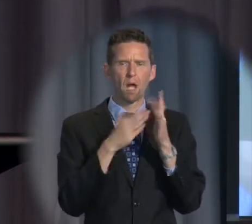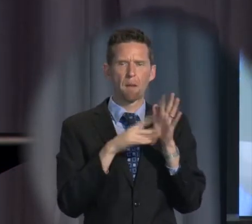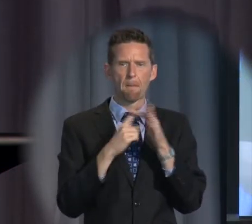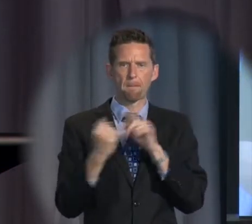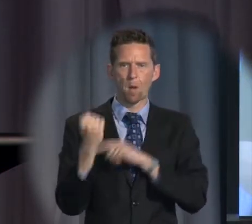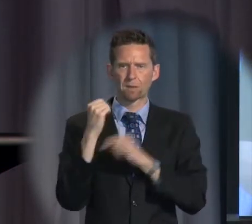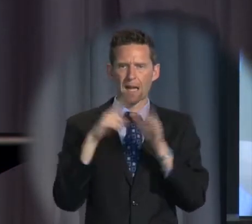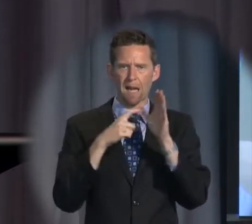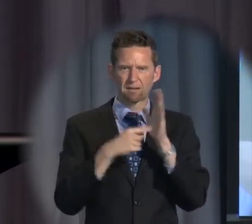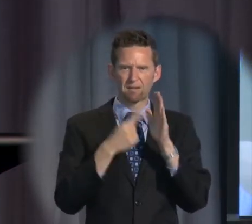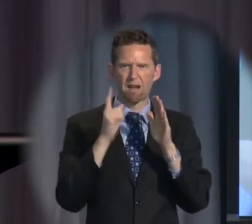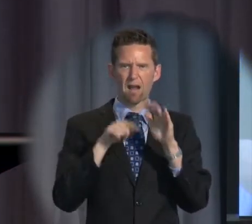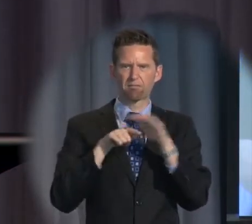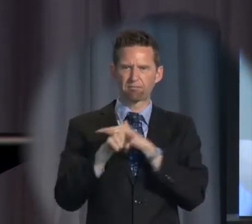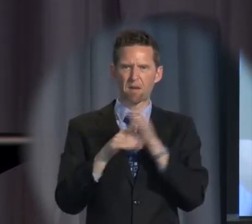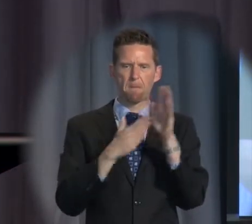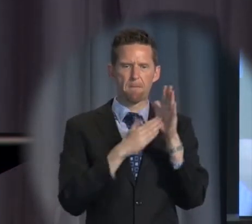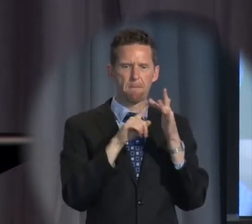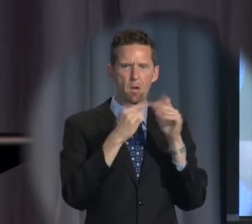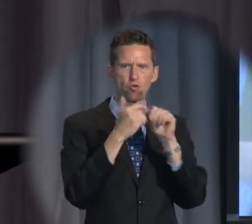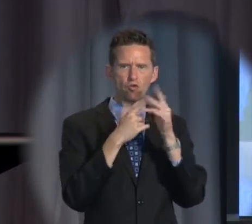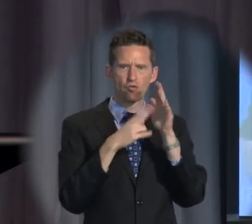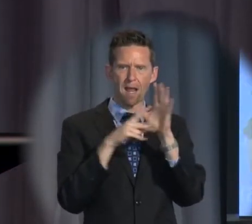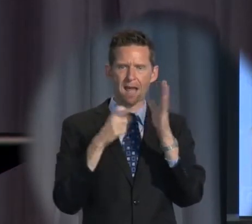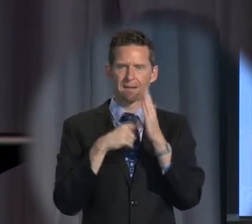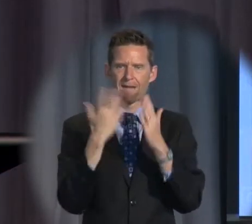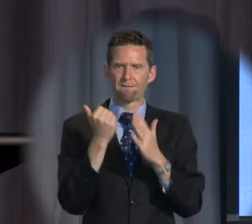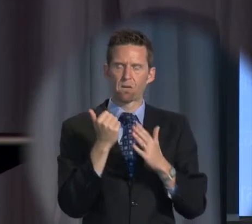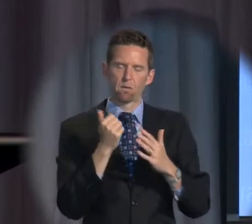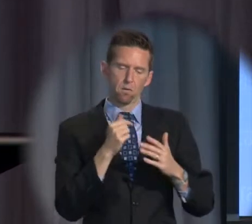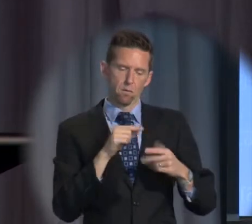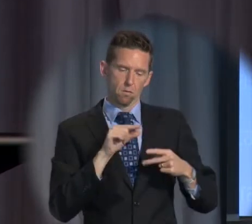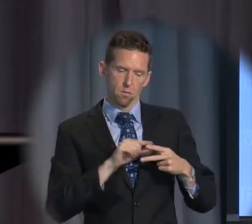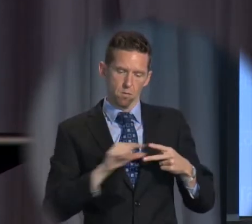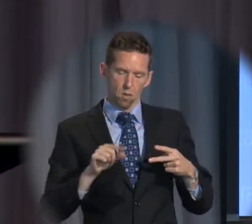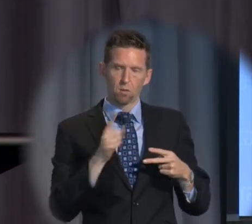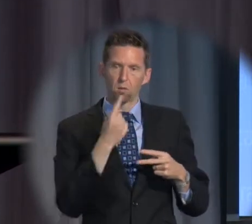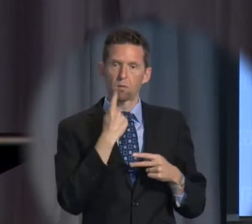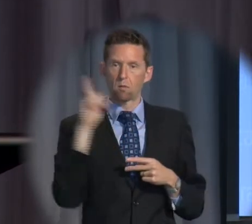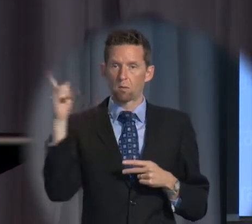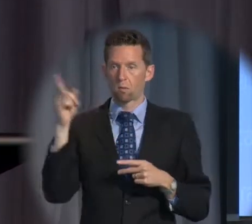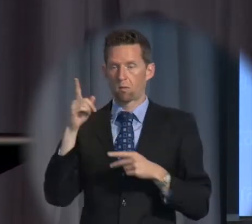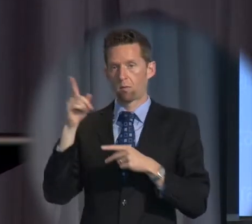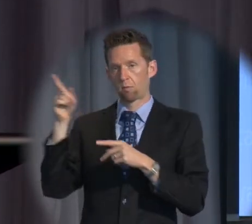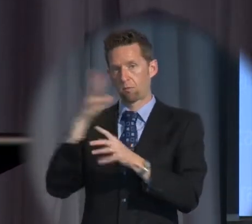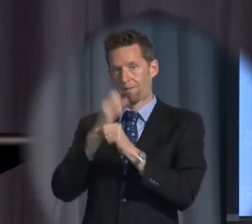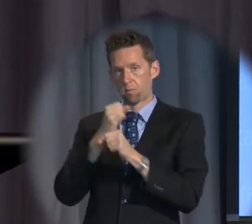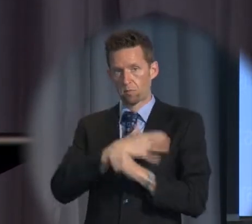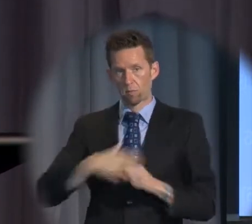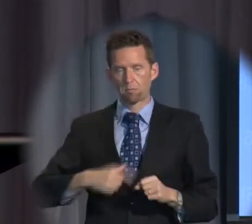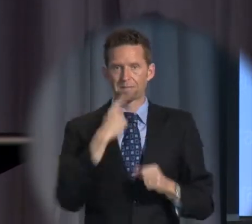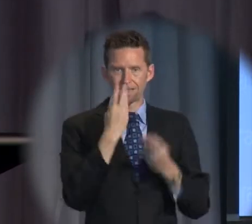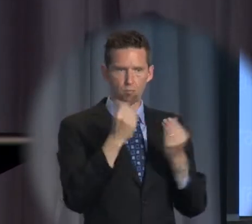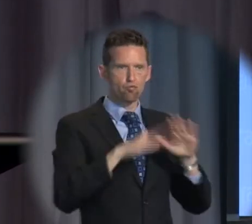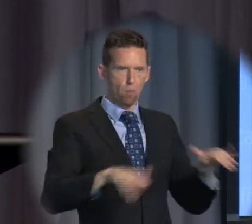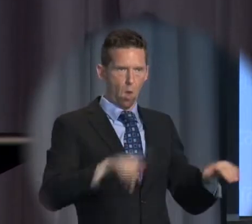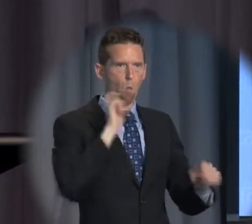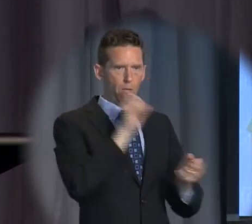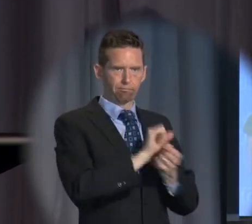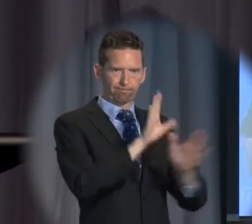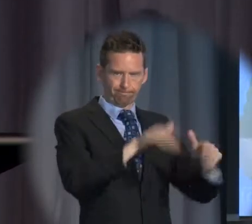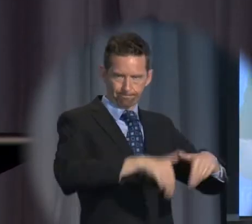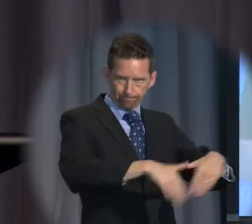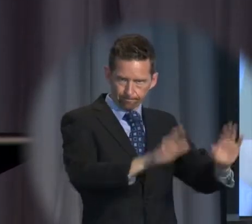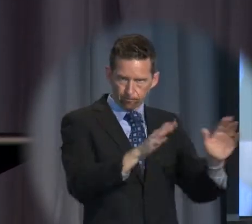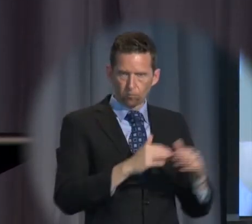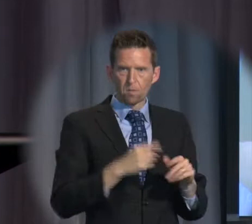achieved two important reforms. Some children, we're told by the Minister, will be released from detention camps into the community and